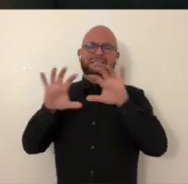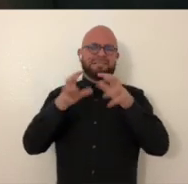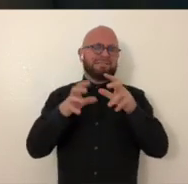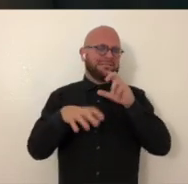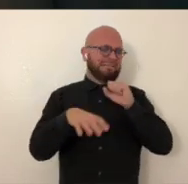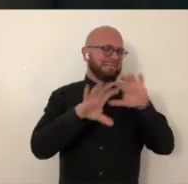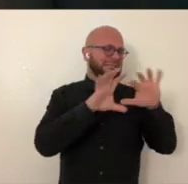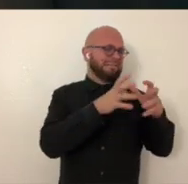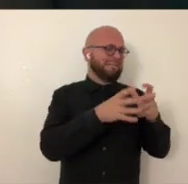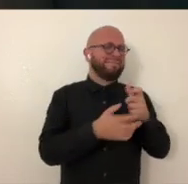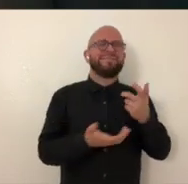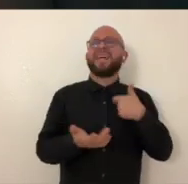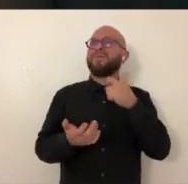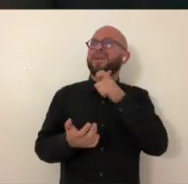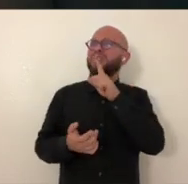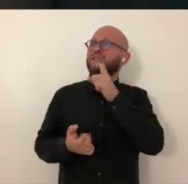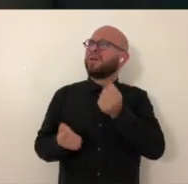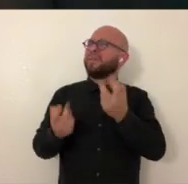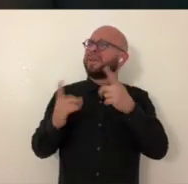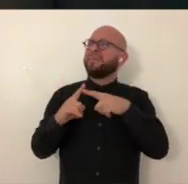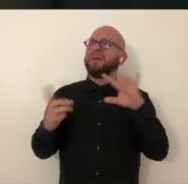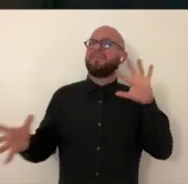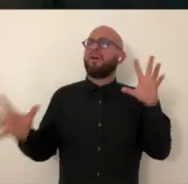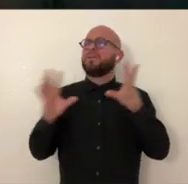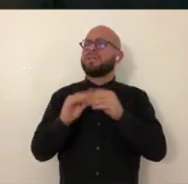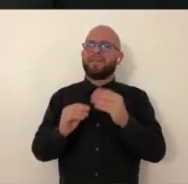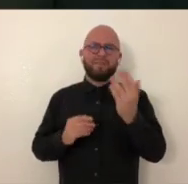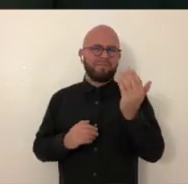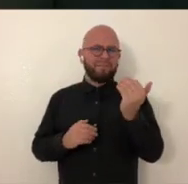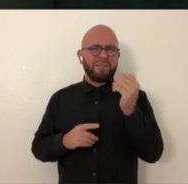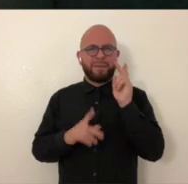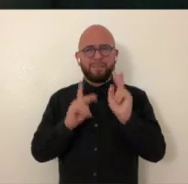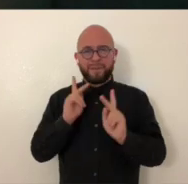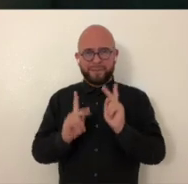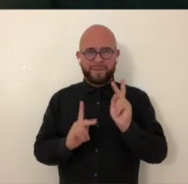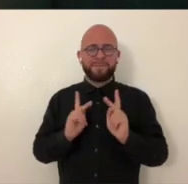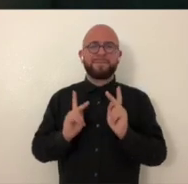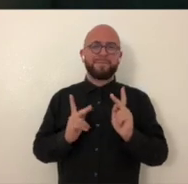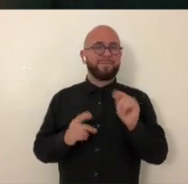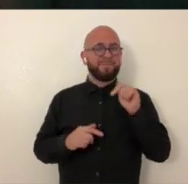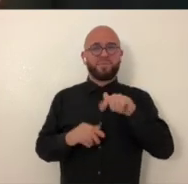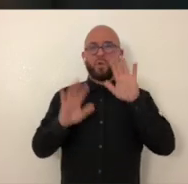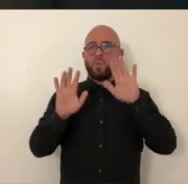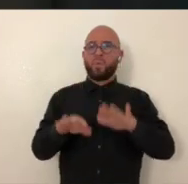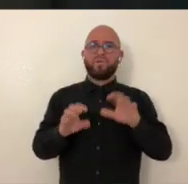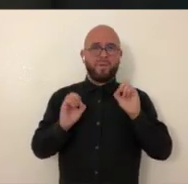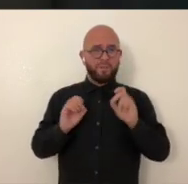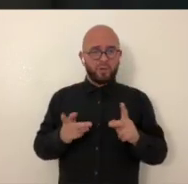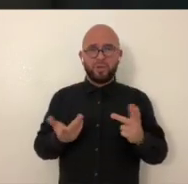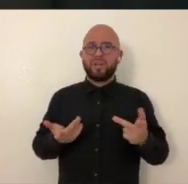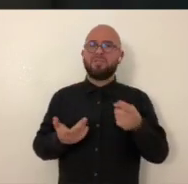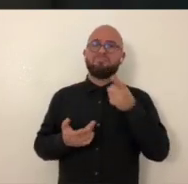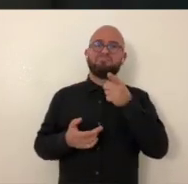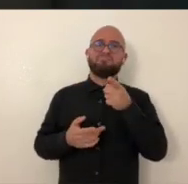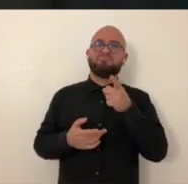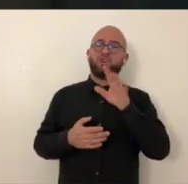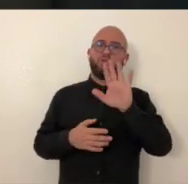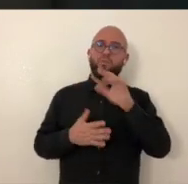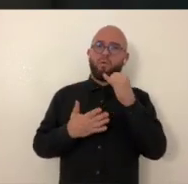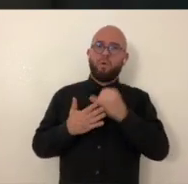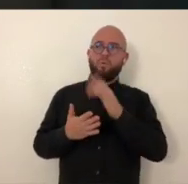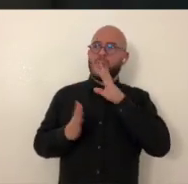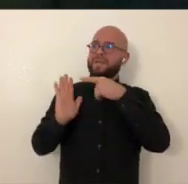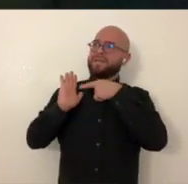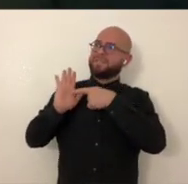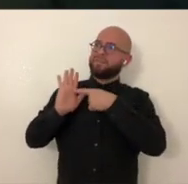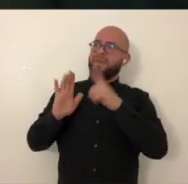I think there's like, I'm not sure. There's a couple of age categories, but altogether it's 15 people. And it's a really wonderful